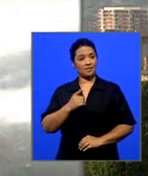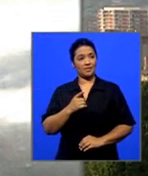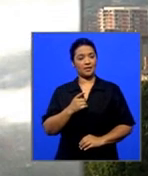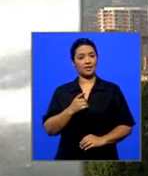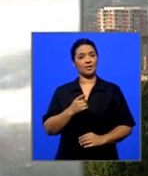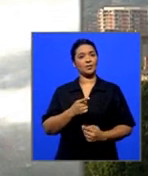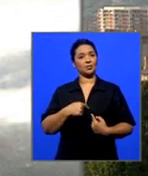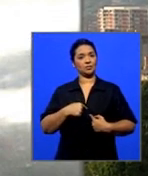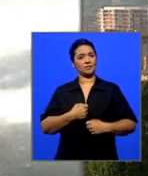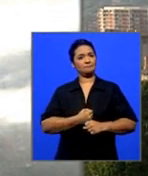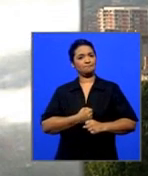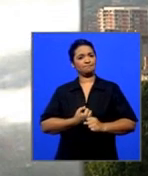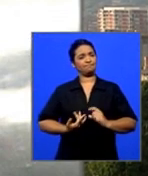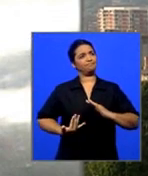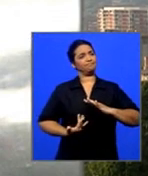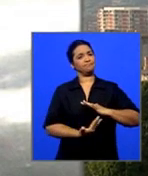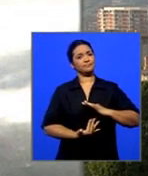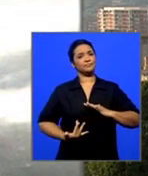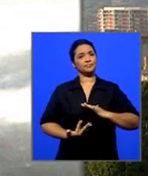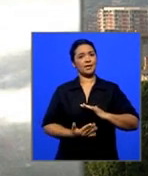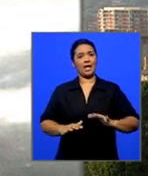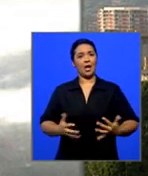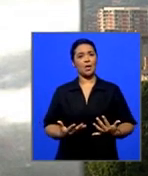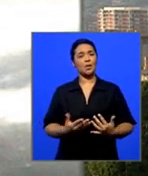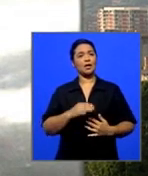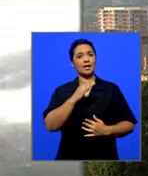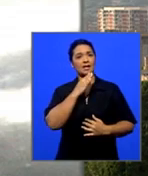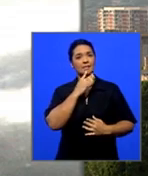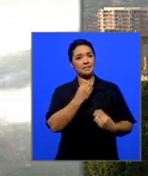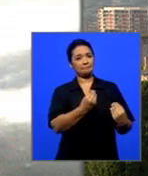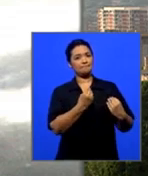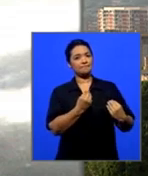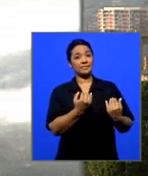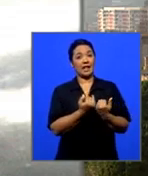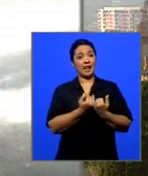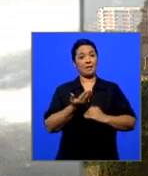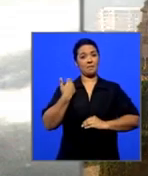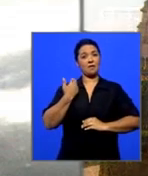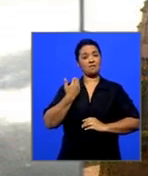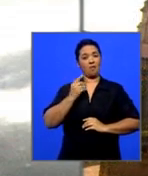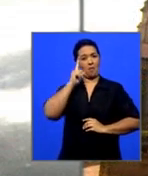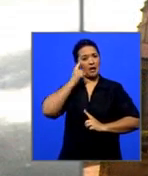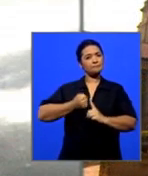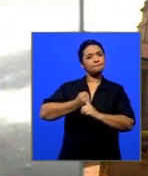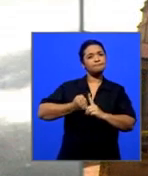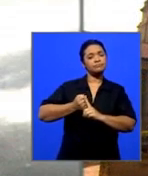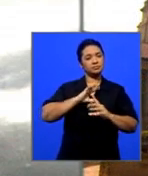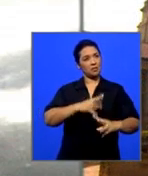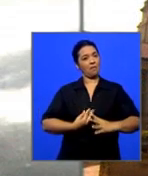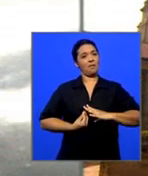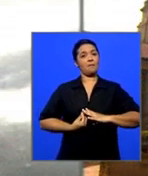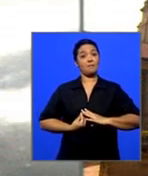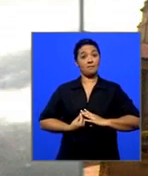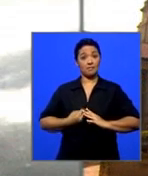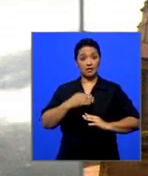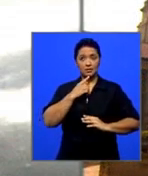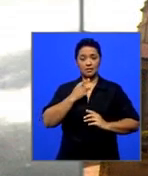kind of like, I mean, were inspired or nurtured by black consciousness. And as one began